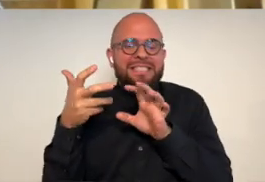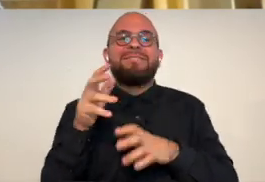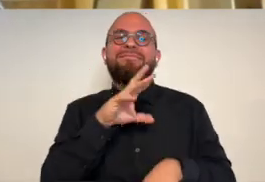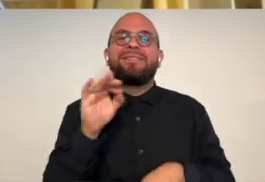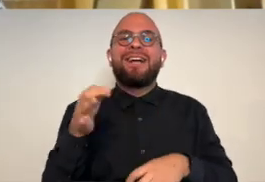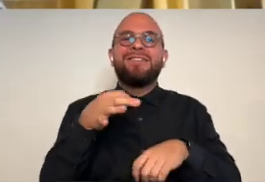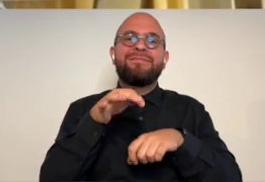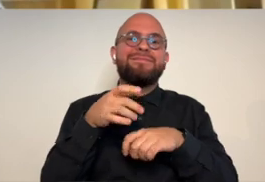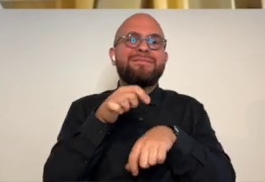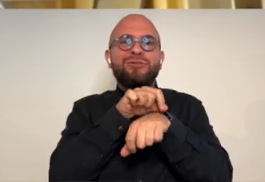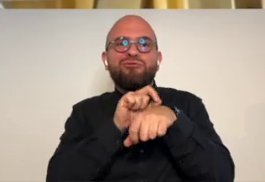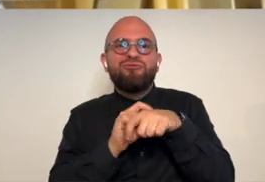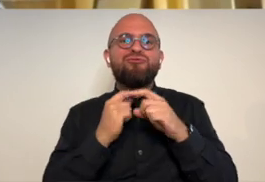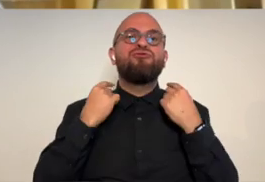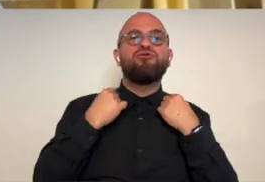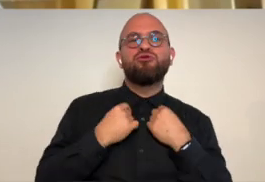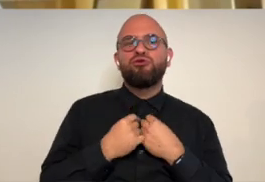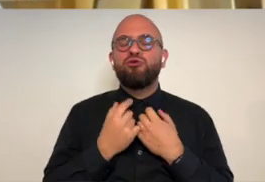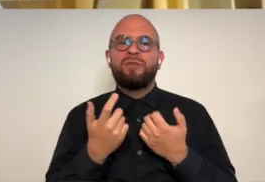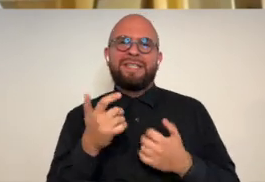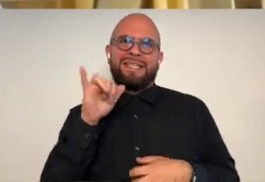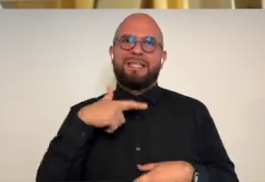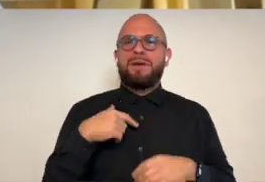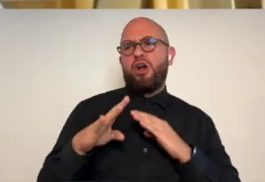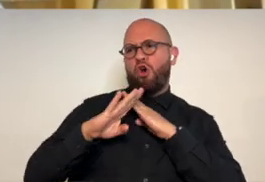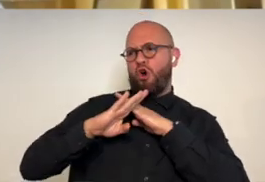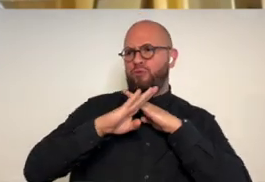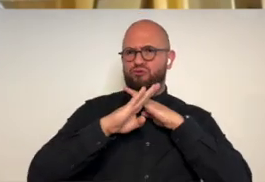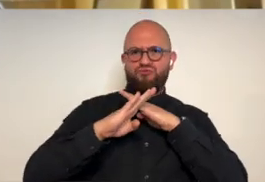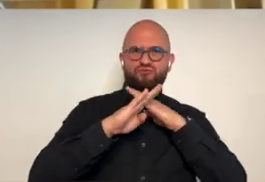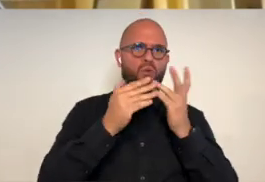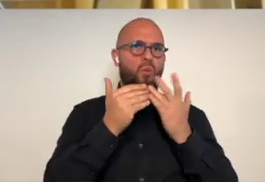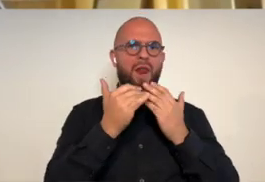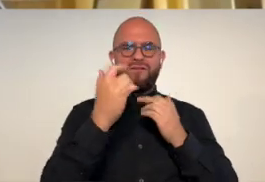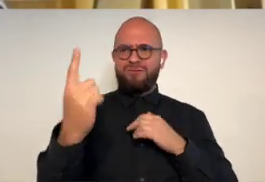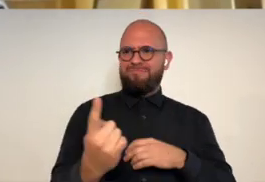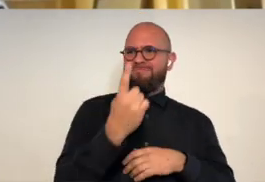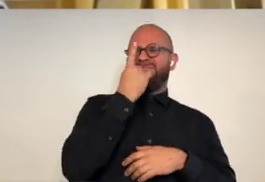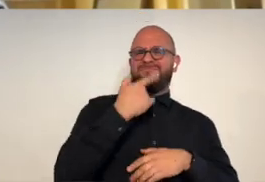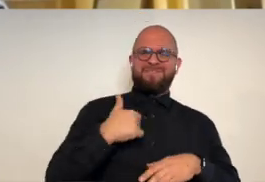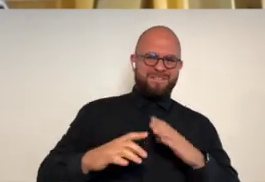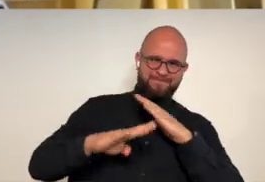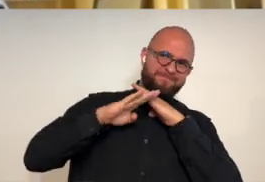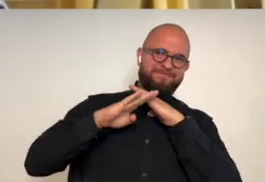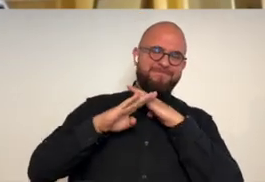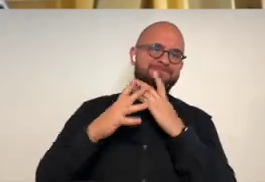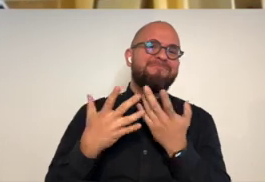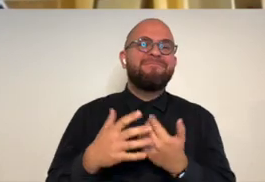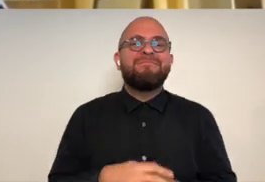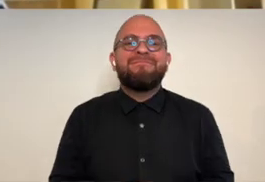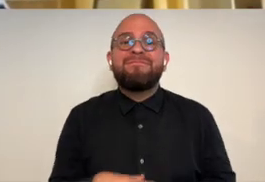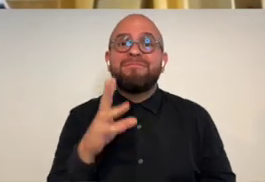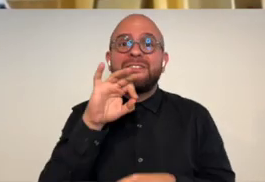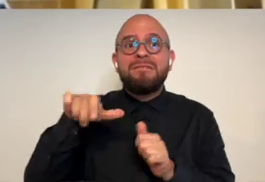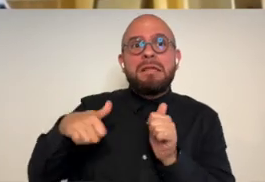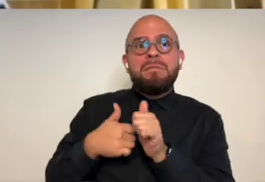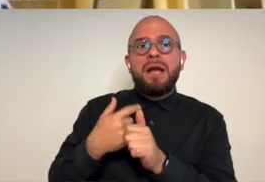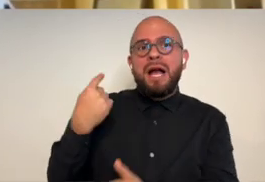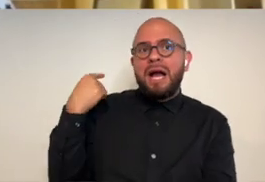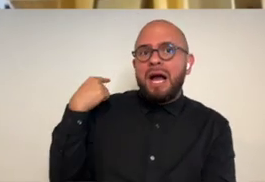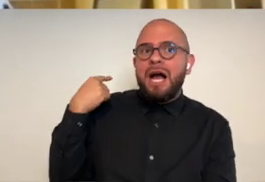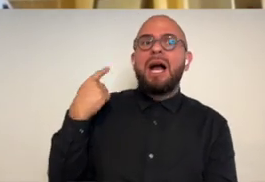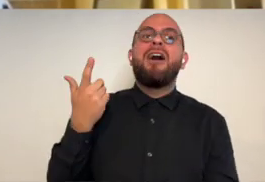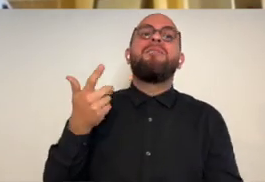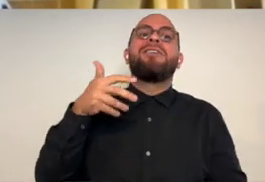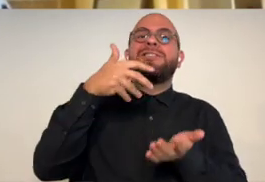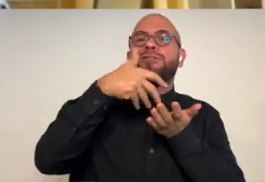curly red hair usually messy and um jewelry as my as my armor for whatever's facing me in